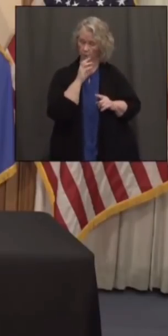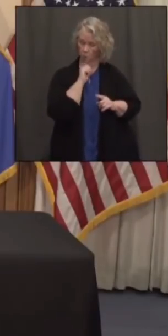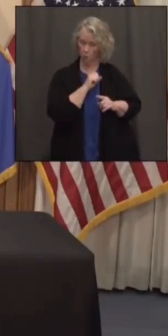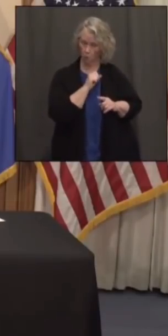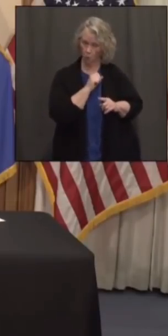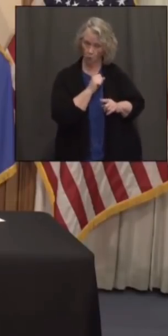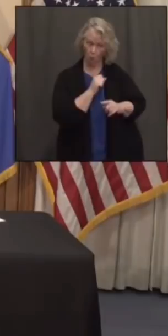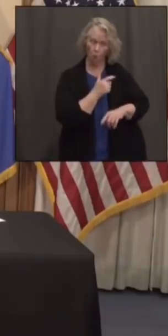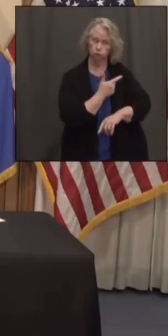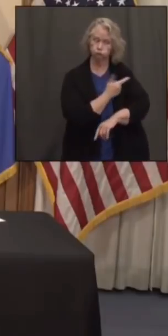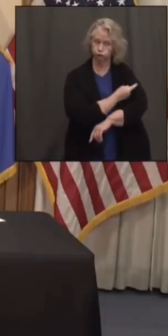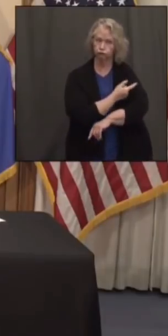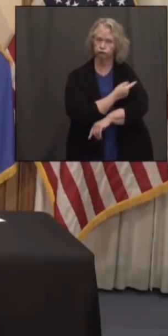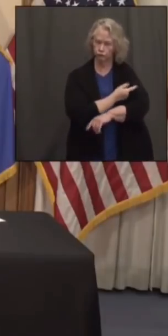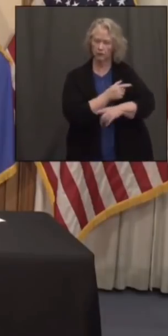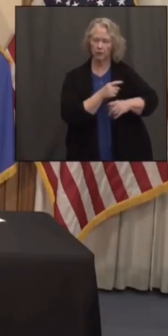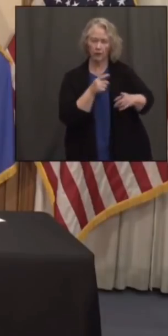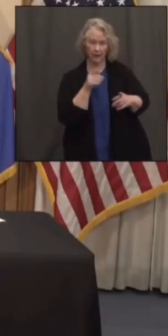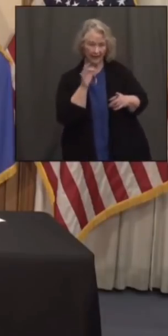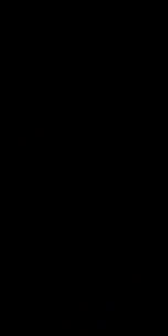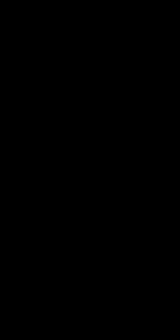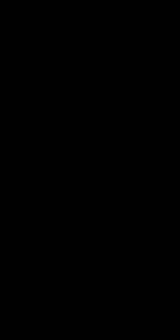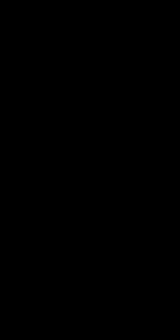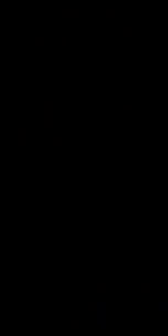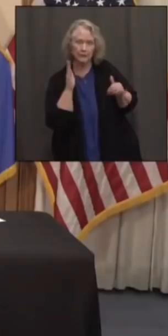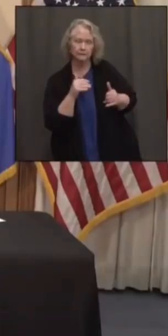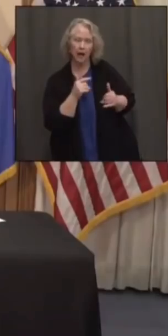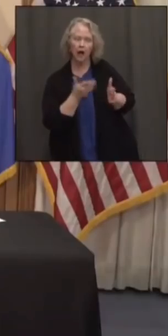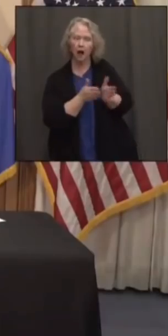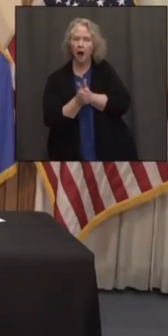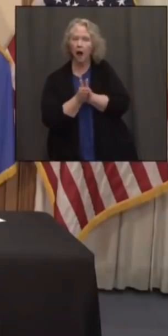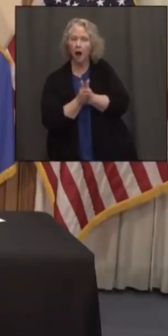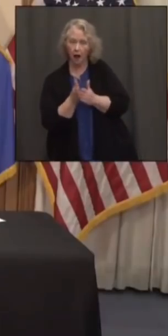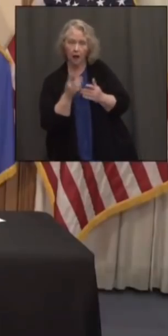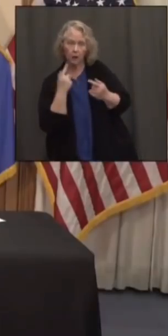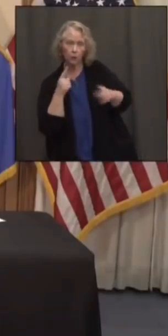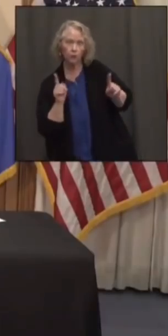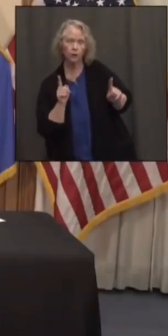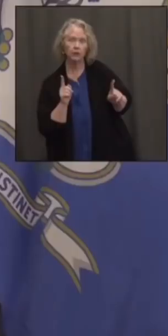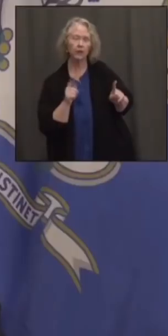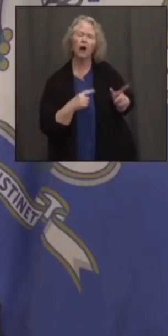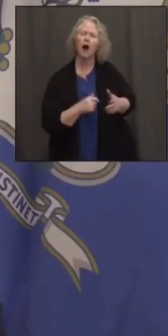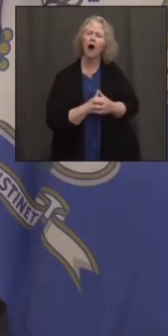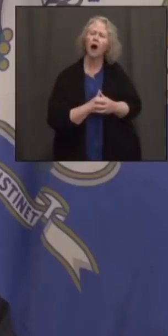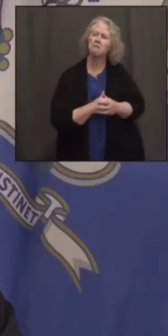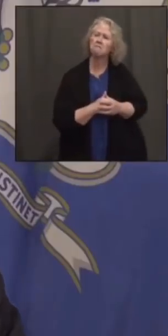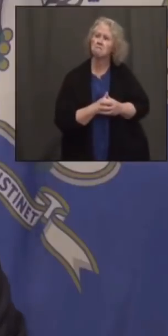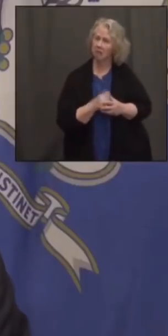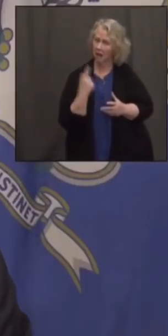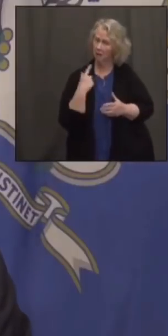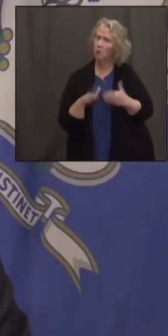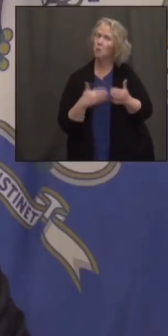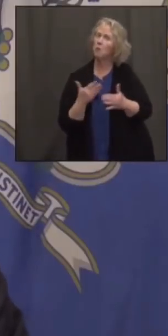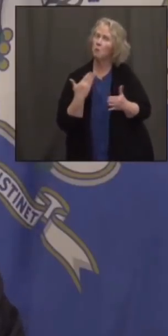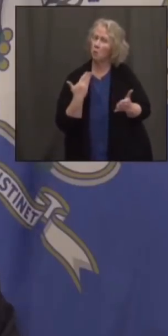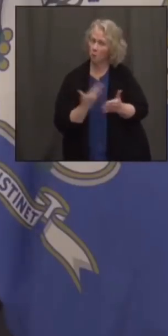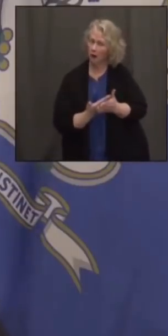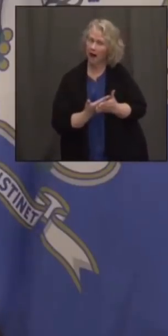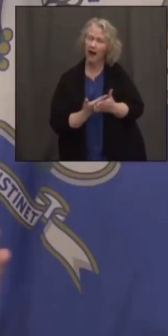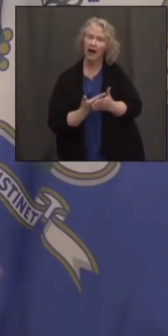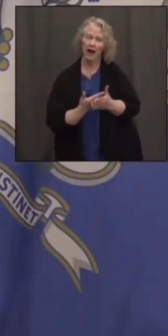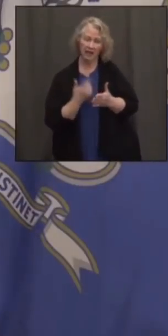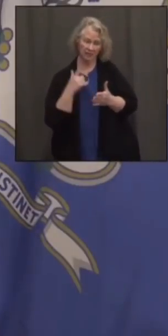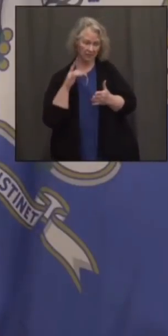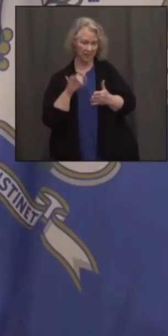enthusiasm that you were expecting to see? Like, are we meeting those expectations? I think it's pretty good. I mean, if I heard the